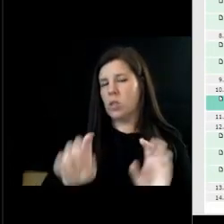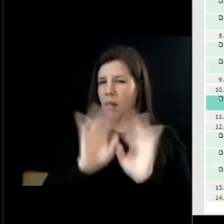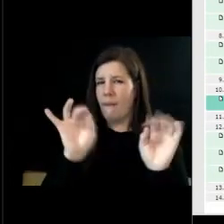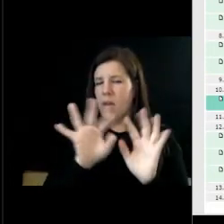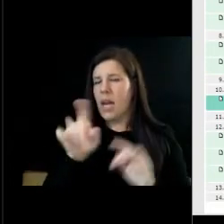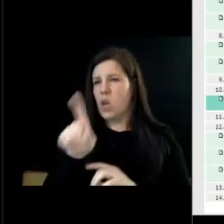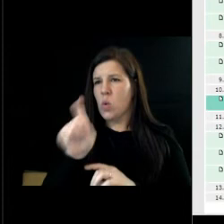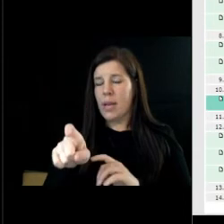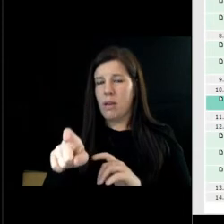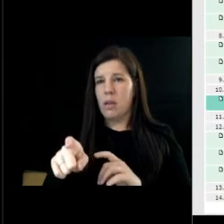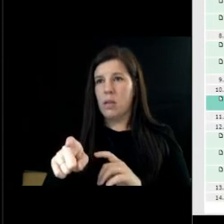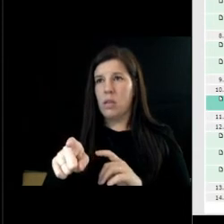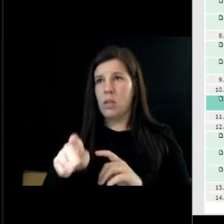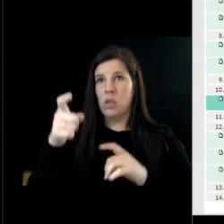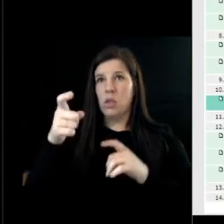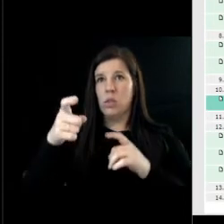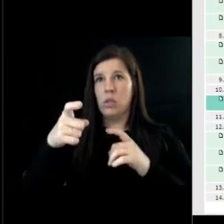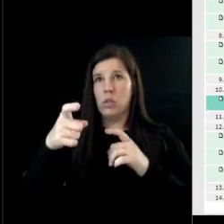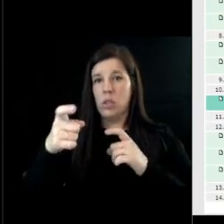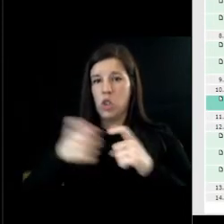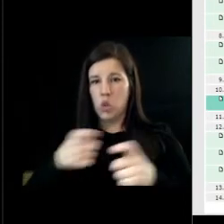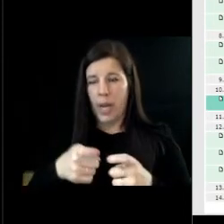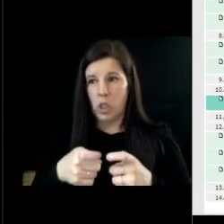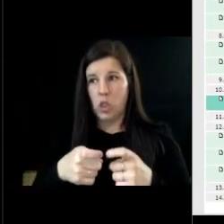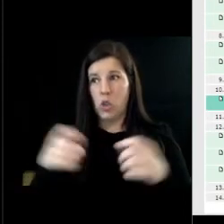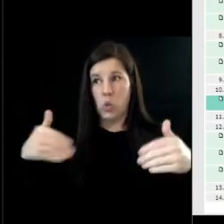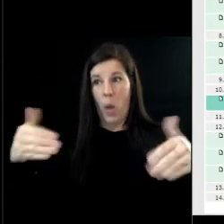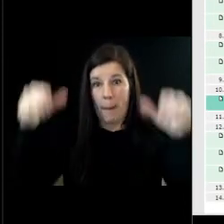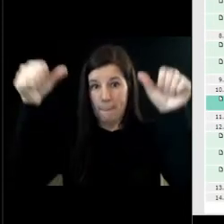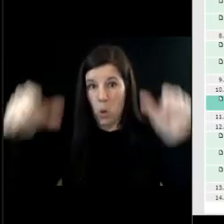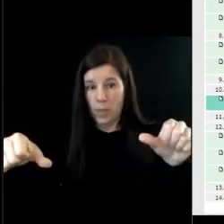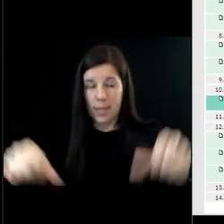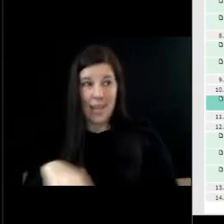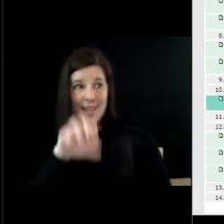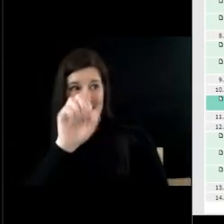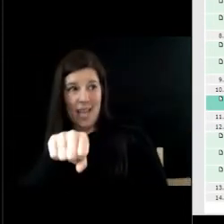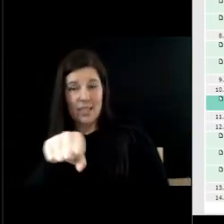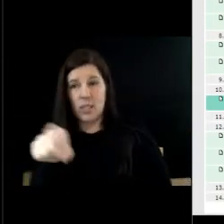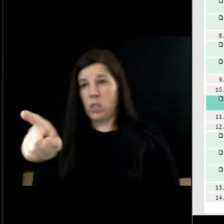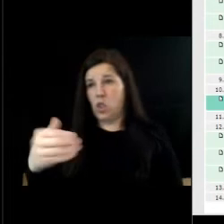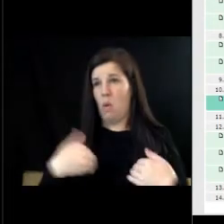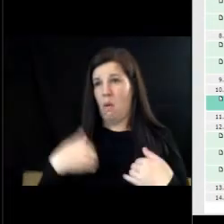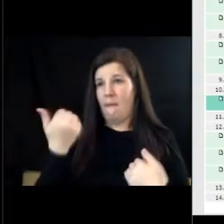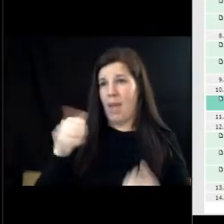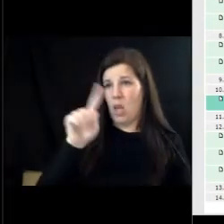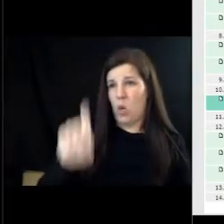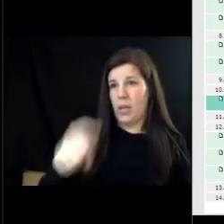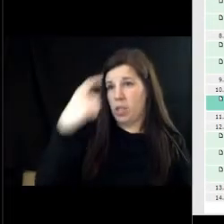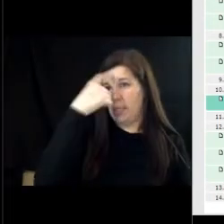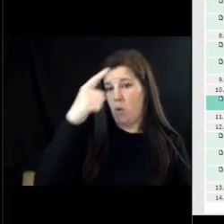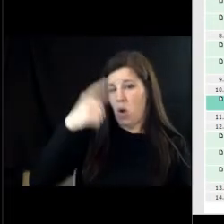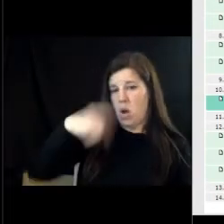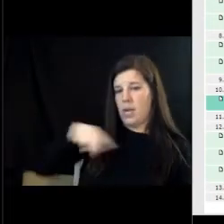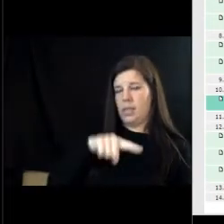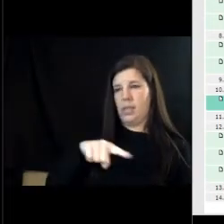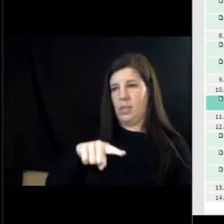direction tonight to go ahead and put out a posting yes sir okay and did you have any questions for us in order for